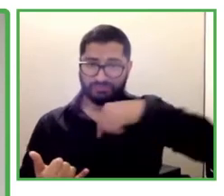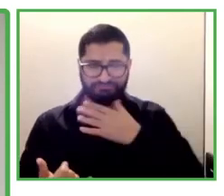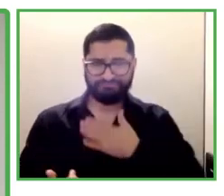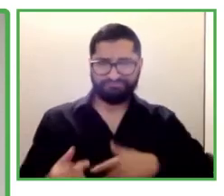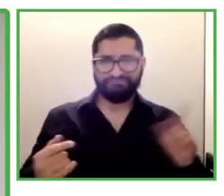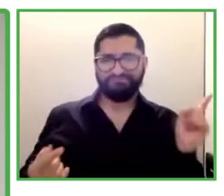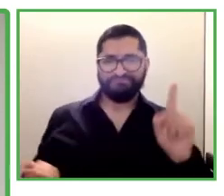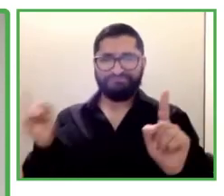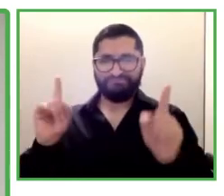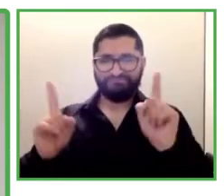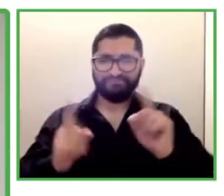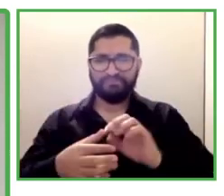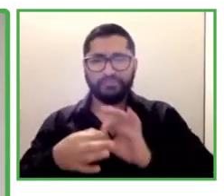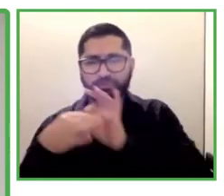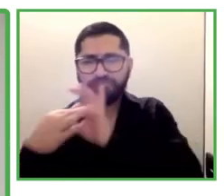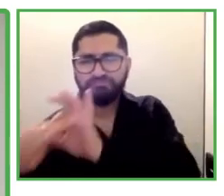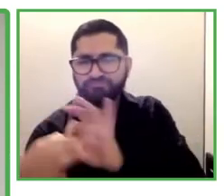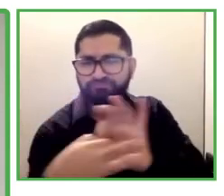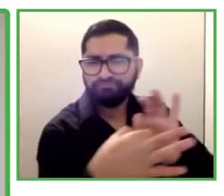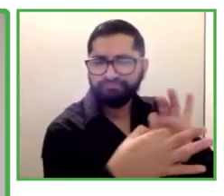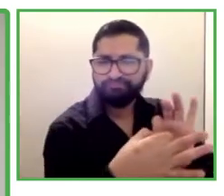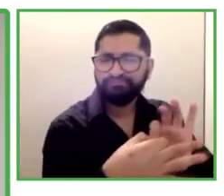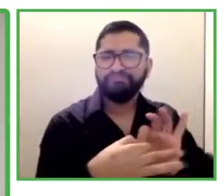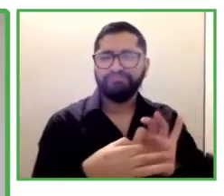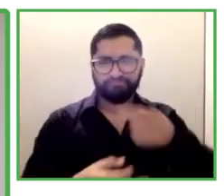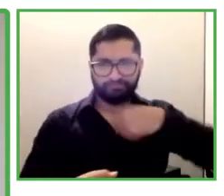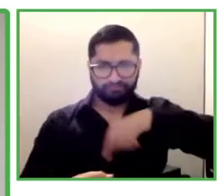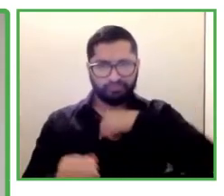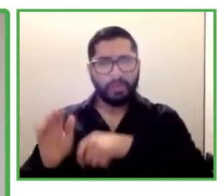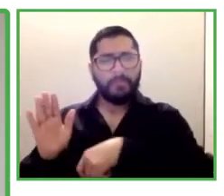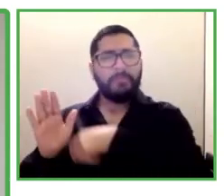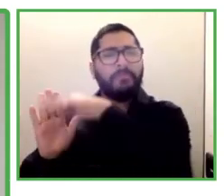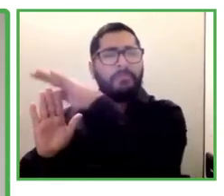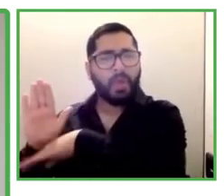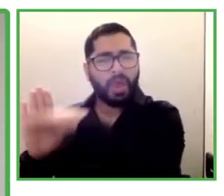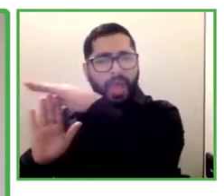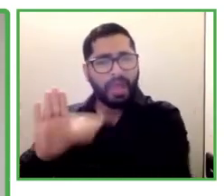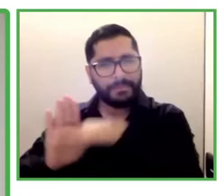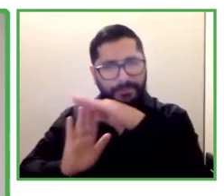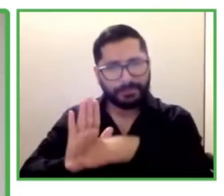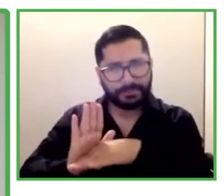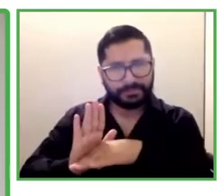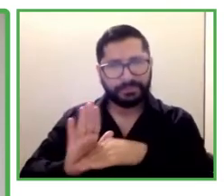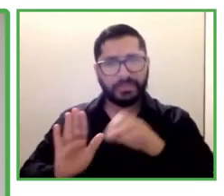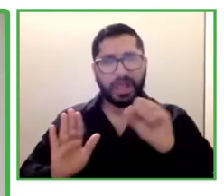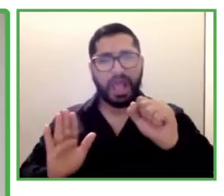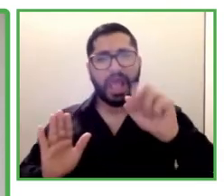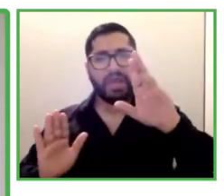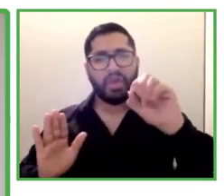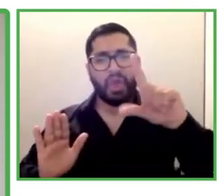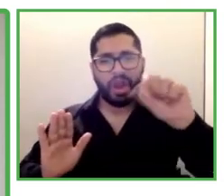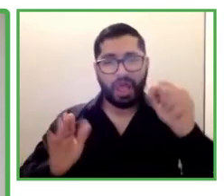the Executive Director of Fondacion Descubre-Me, who will be sharing with us some welcome words.